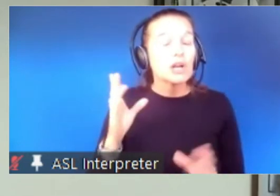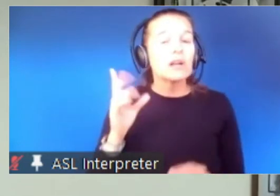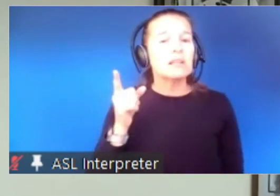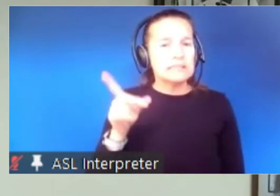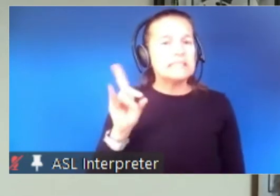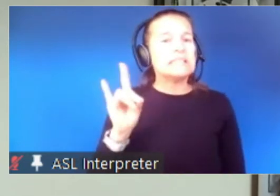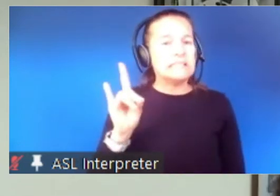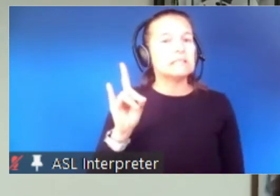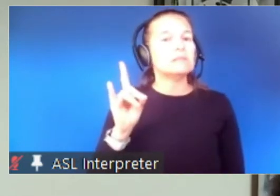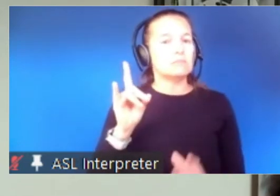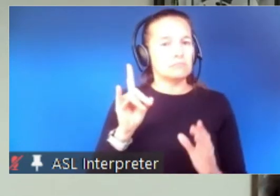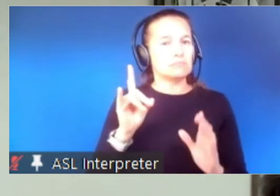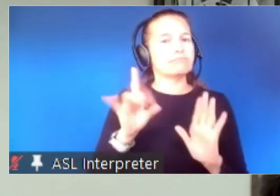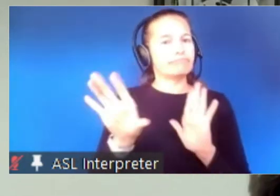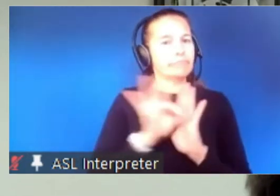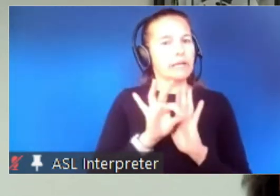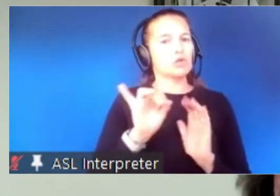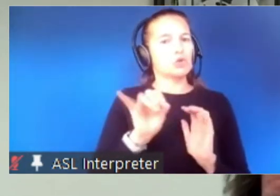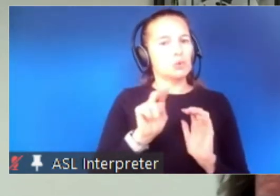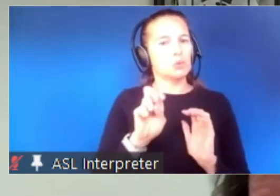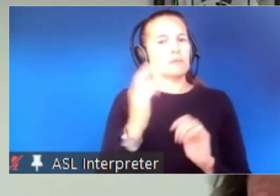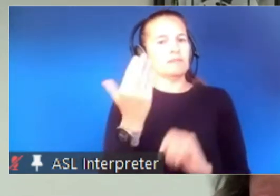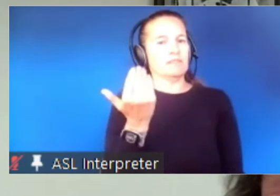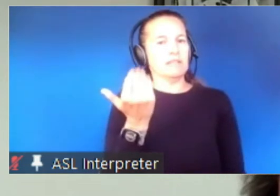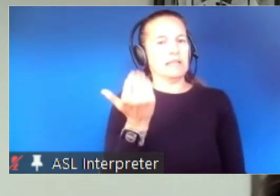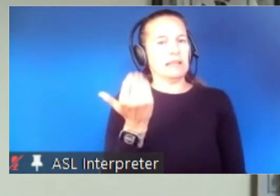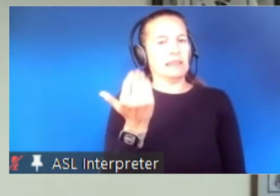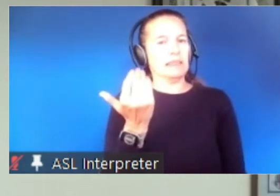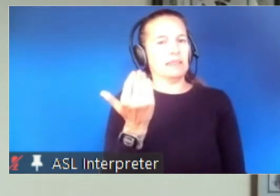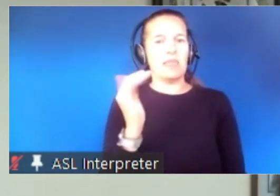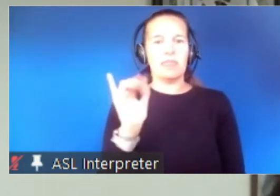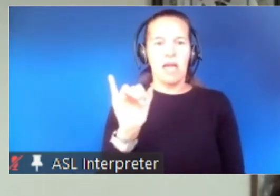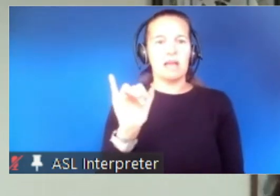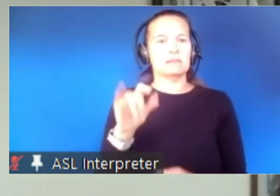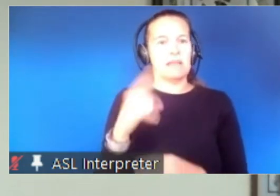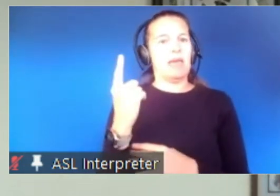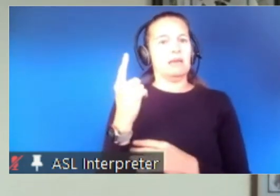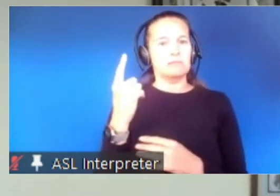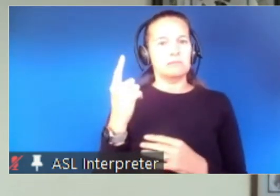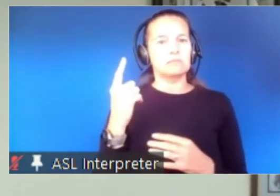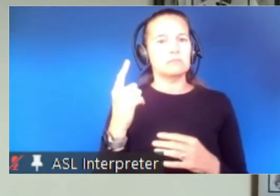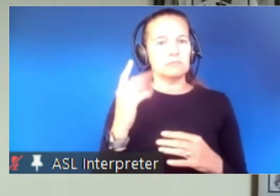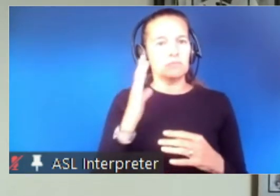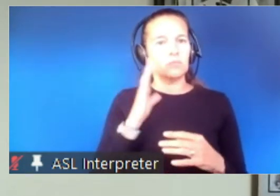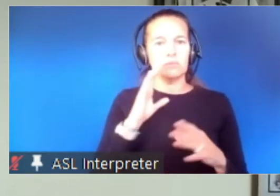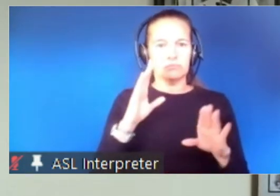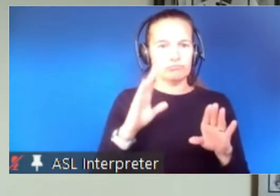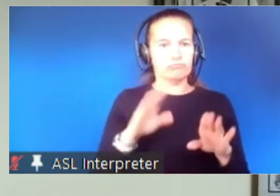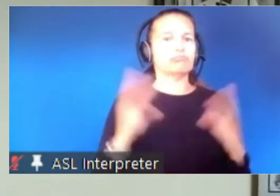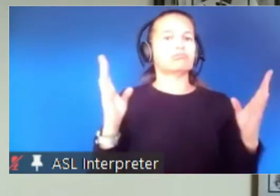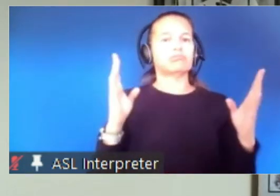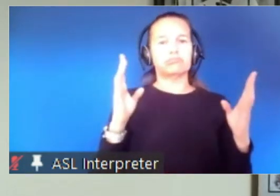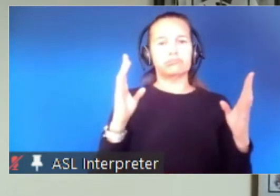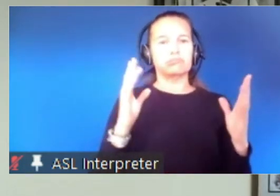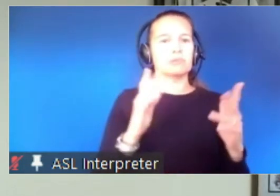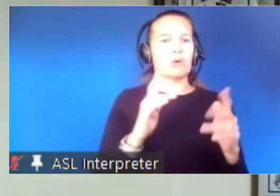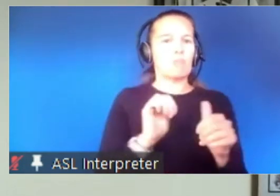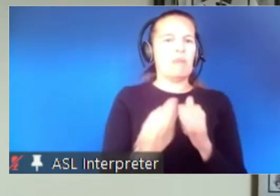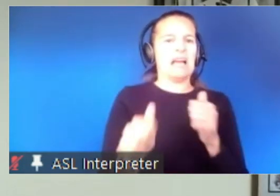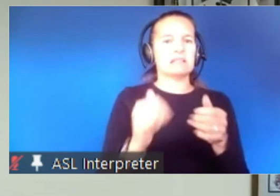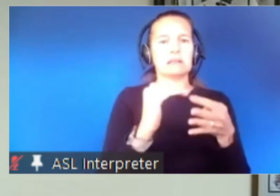15th as a time to uh go beyond the tiers and so get out of this very restrictive